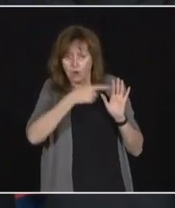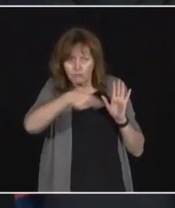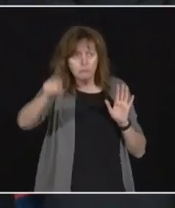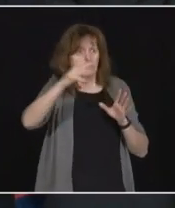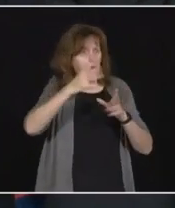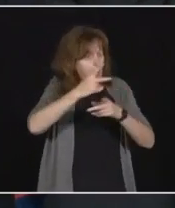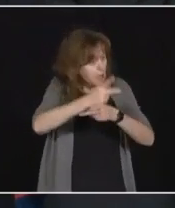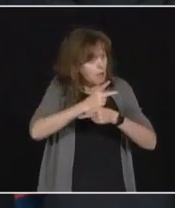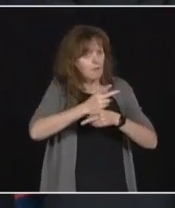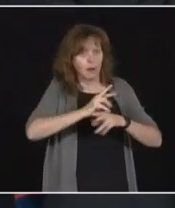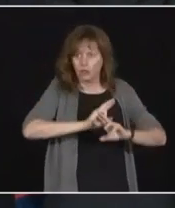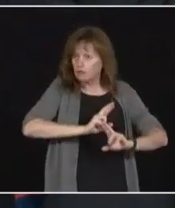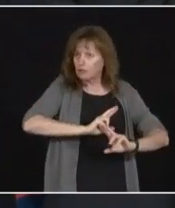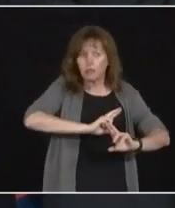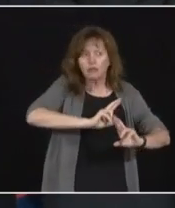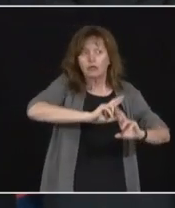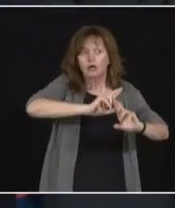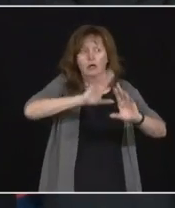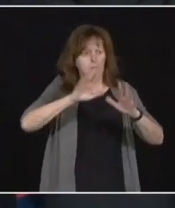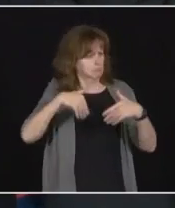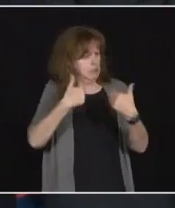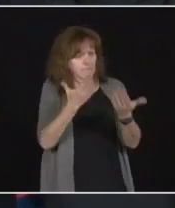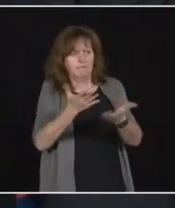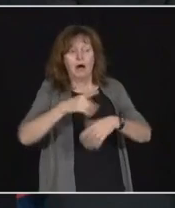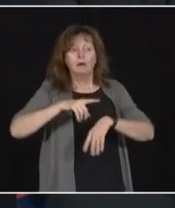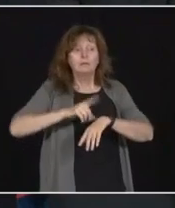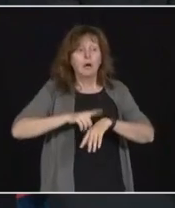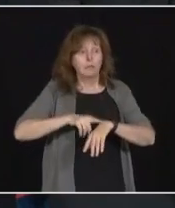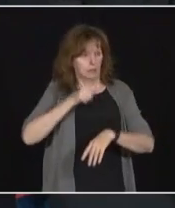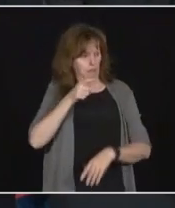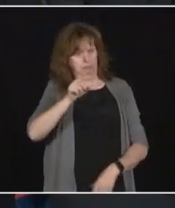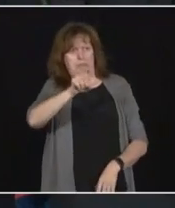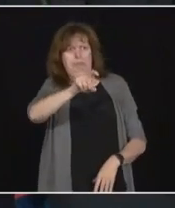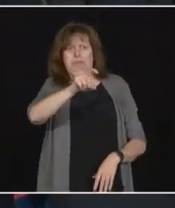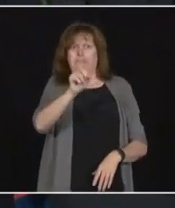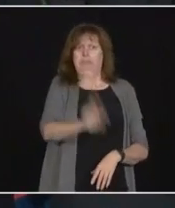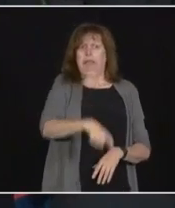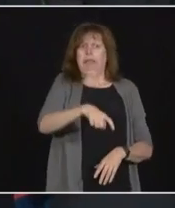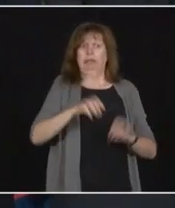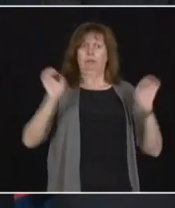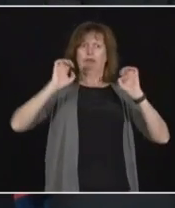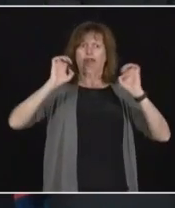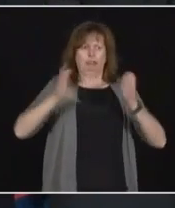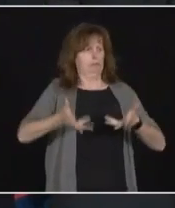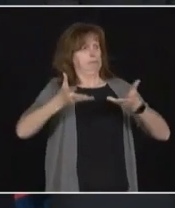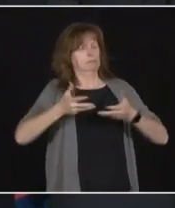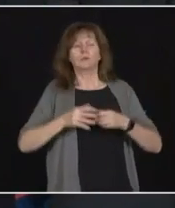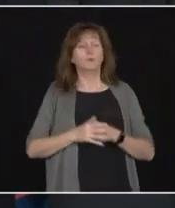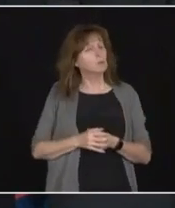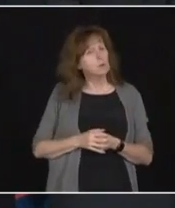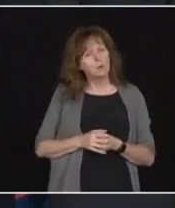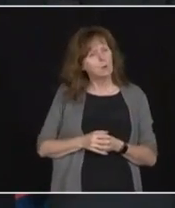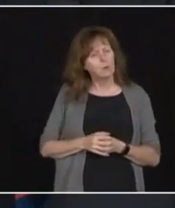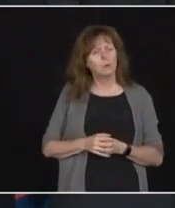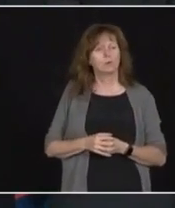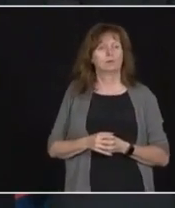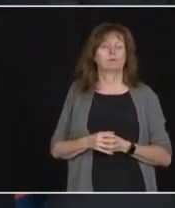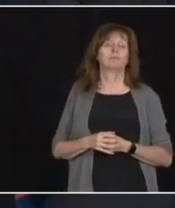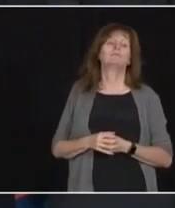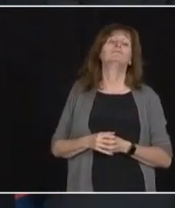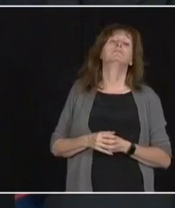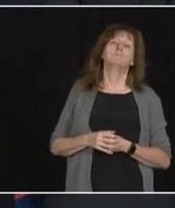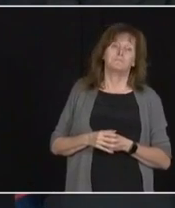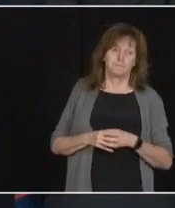So take your time. There's no emergency here. Next question. Next question comes from